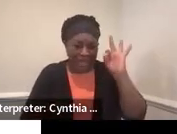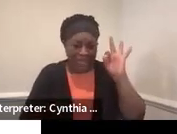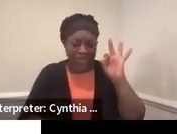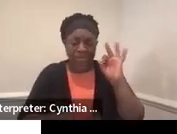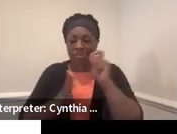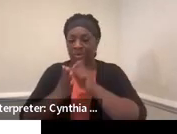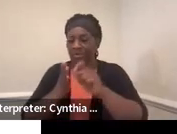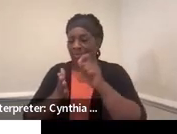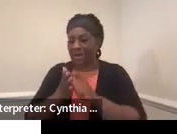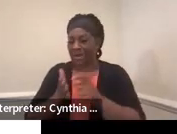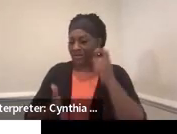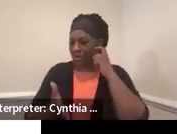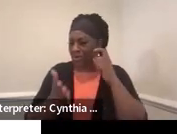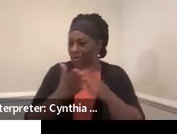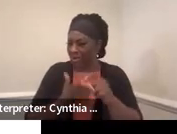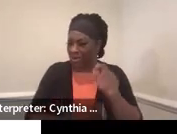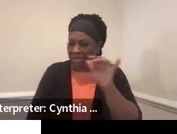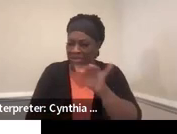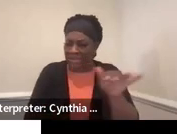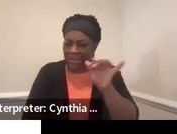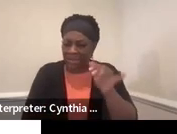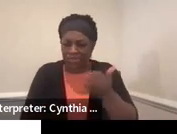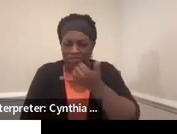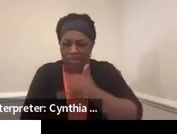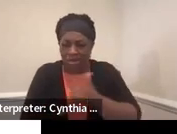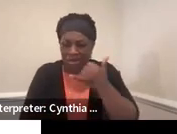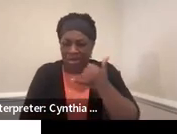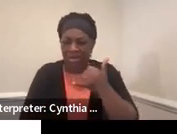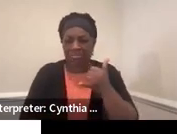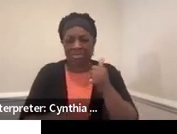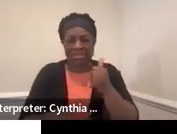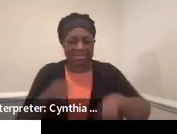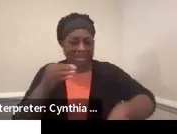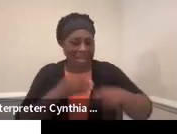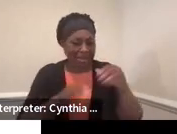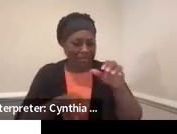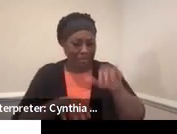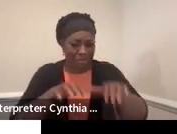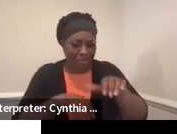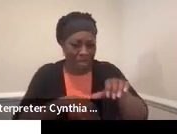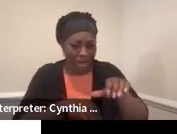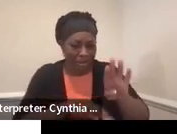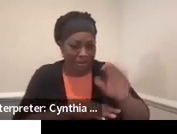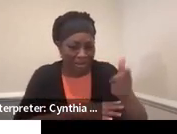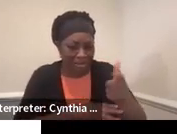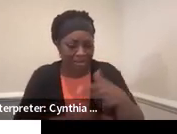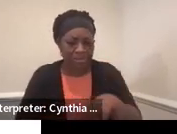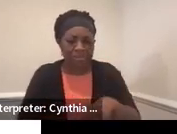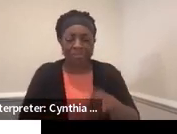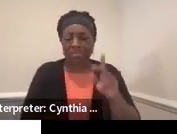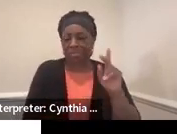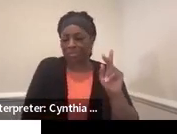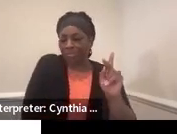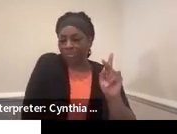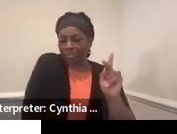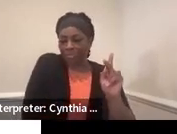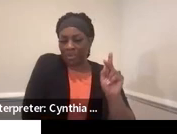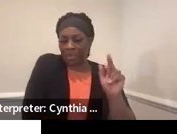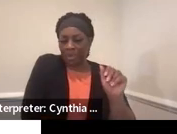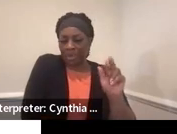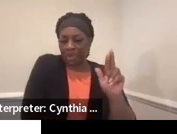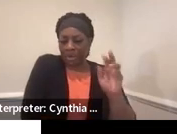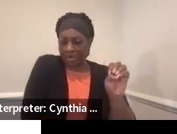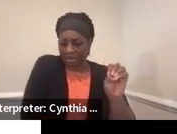you see them, before I do, put them in the chat box for me. Okay. So Carly should have put in the procedural manual